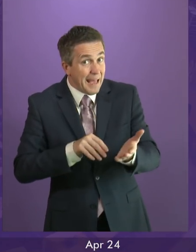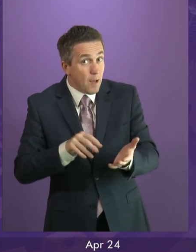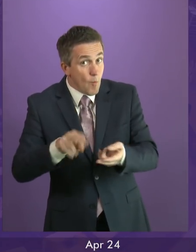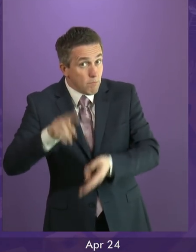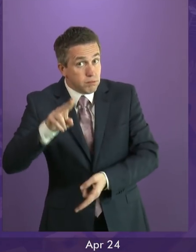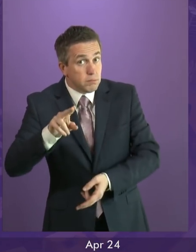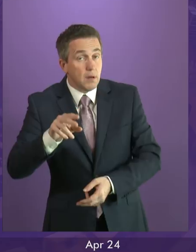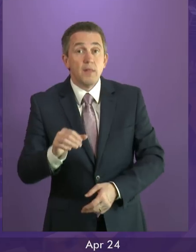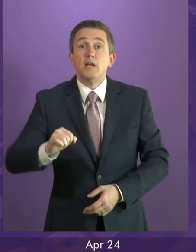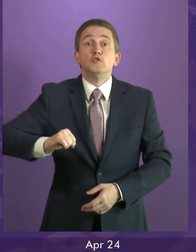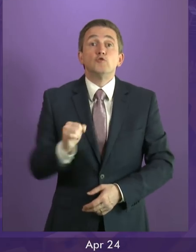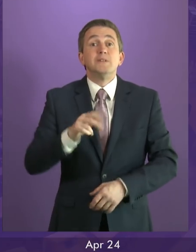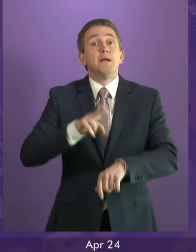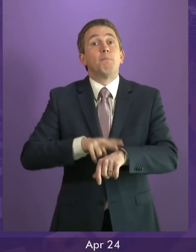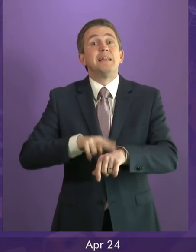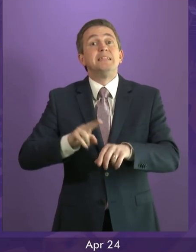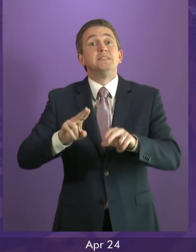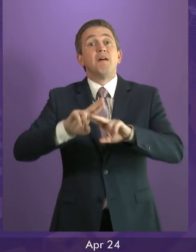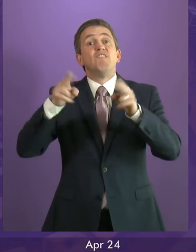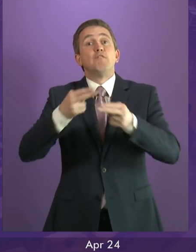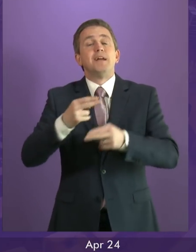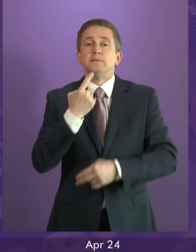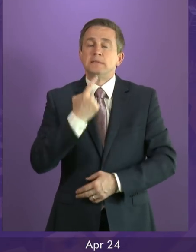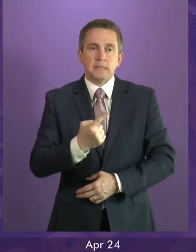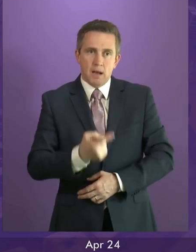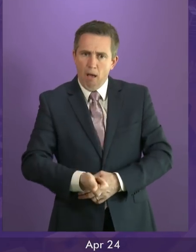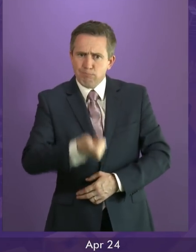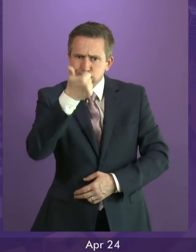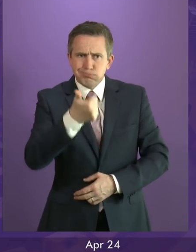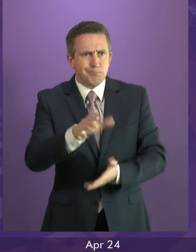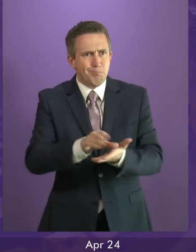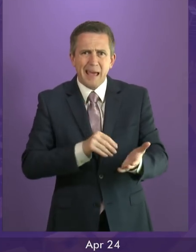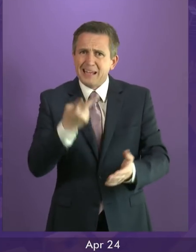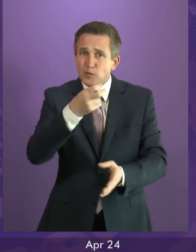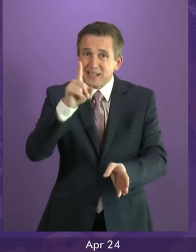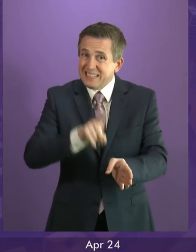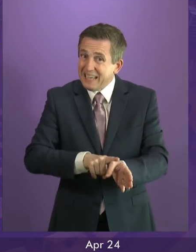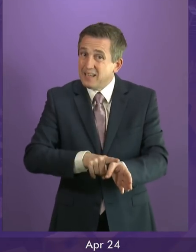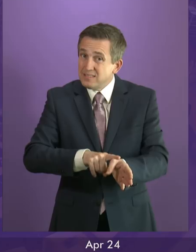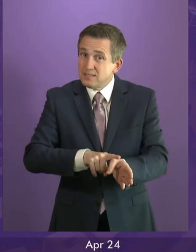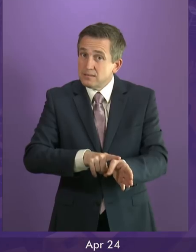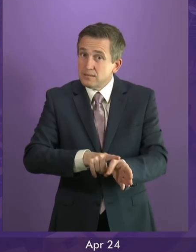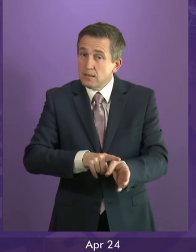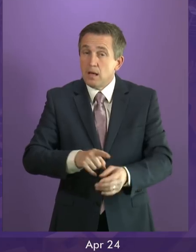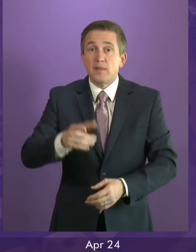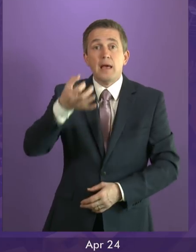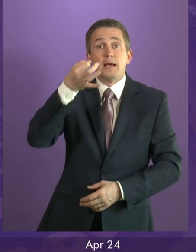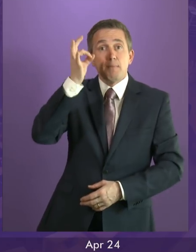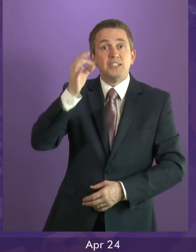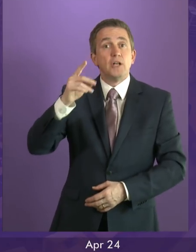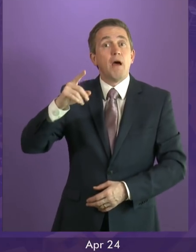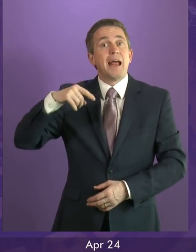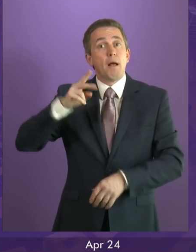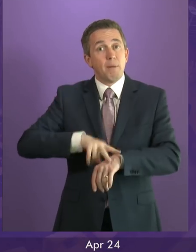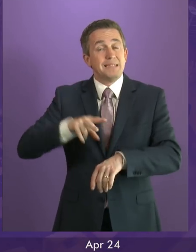according to the Scottish Police Federation is the best pay award in 20 years in Scotland. The Commissioner of the Met in London